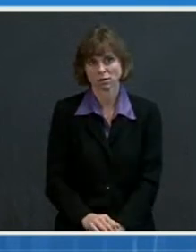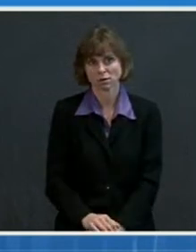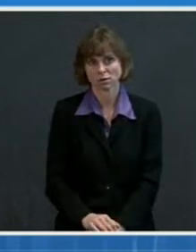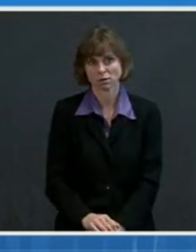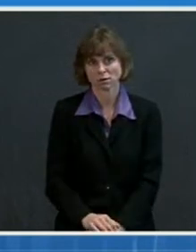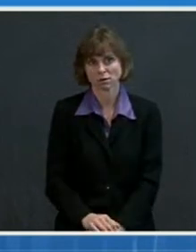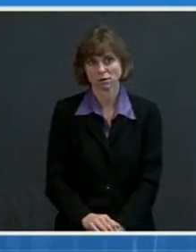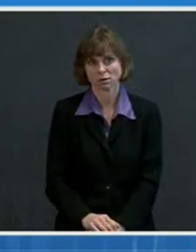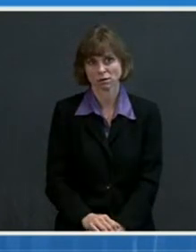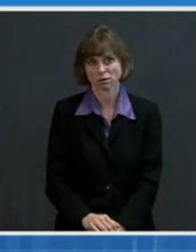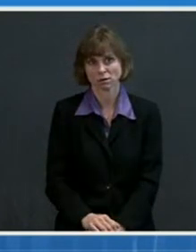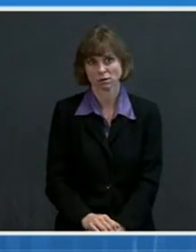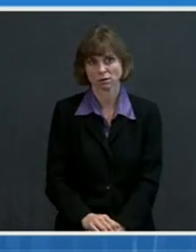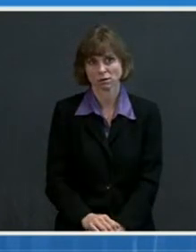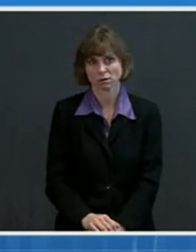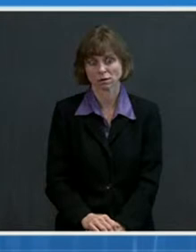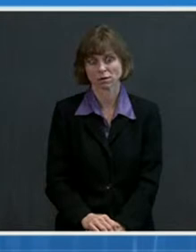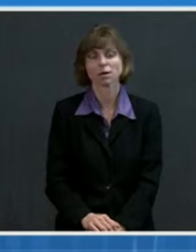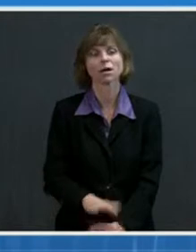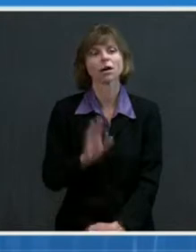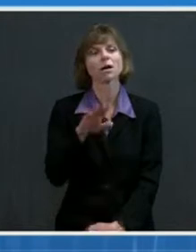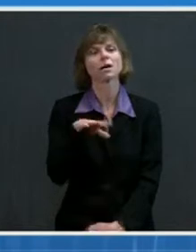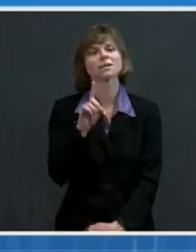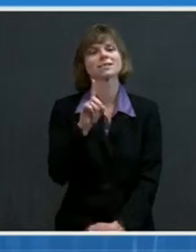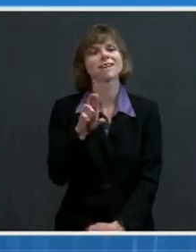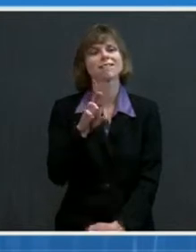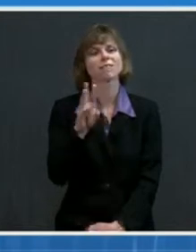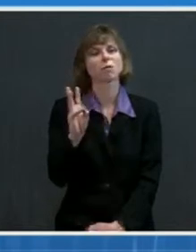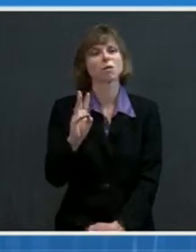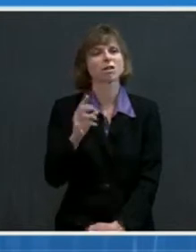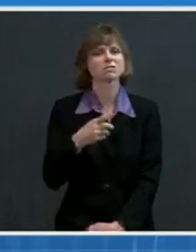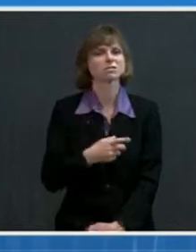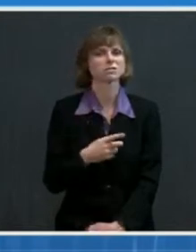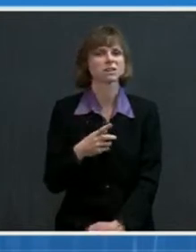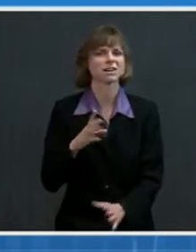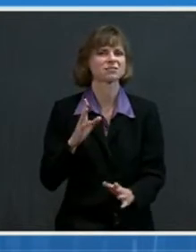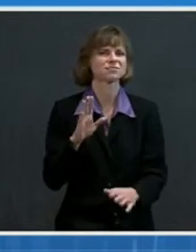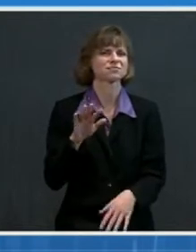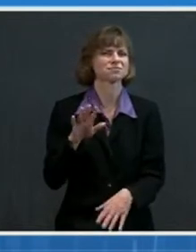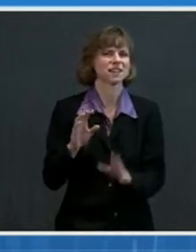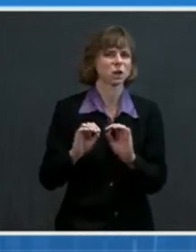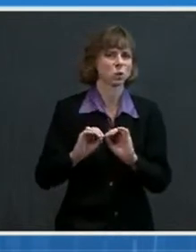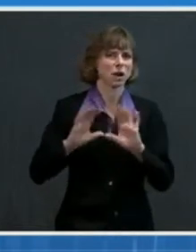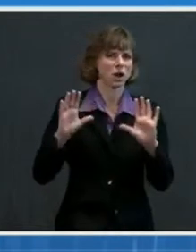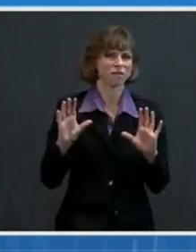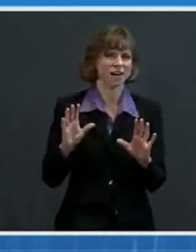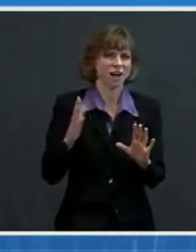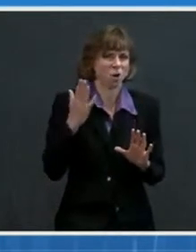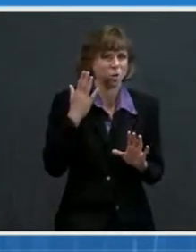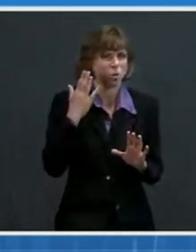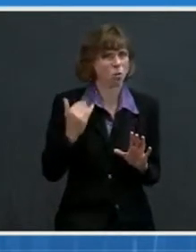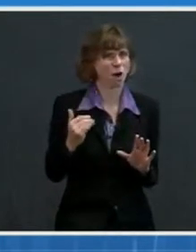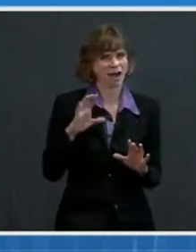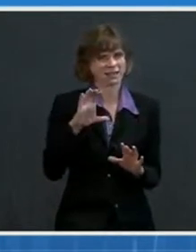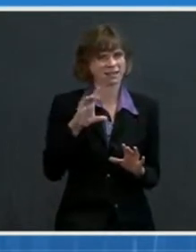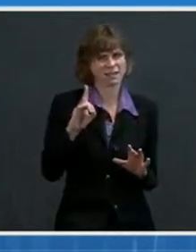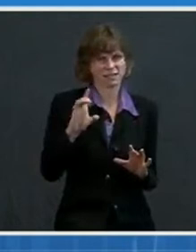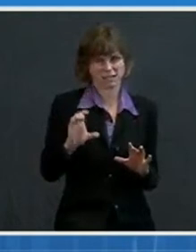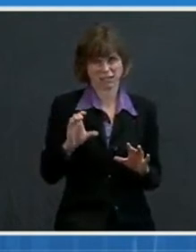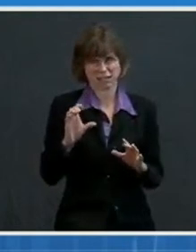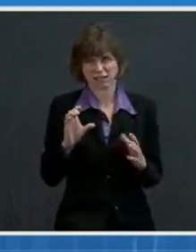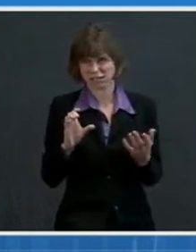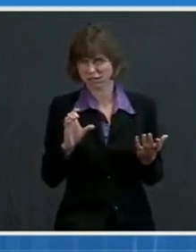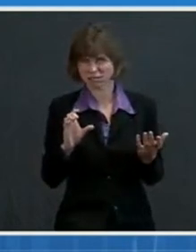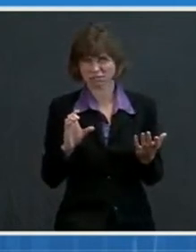Uh, thanks you all after the call, uh, for Dr. Walensky, I was hoping you can clarify, uh, why the CDC, uh, hasn't, uh, you know,